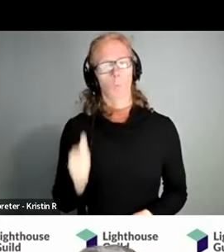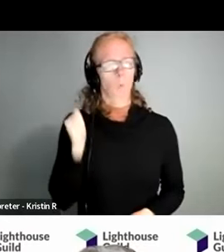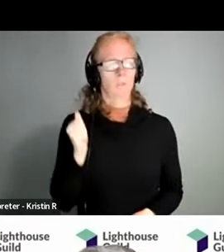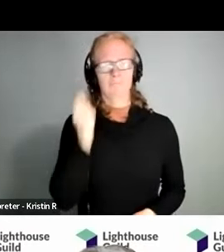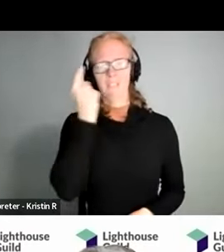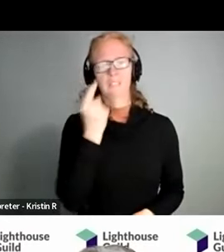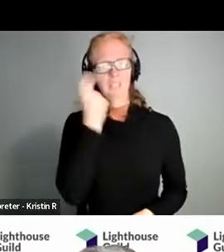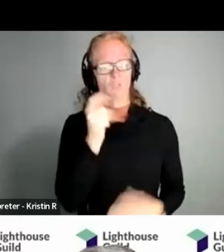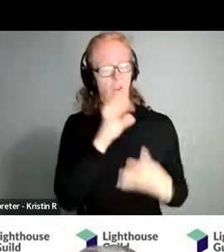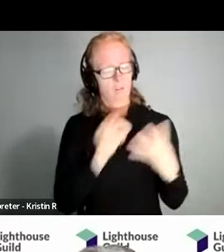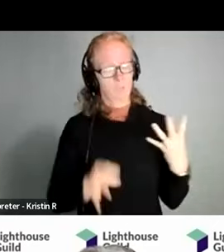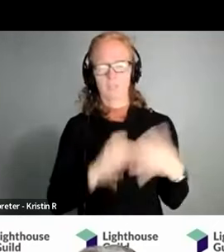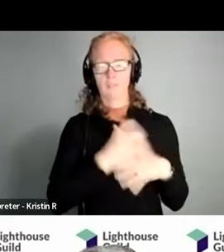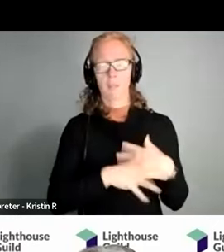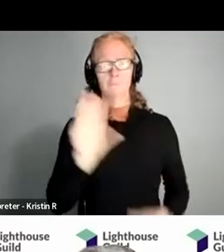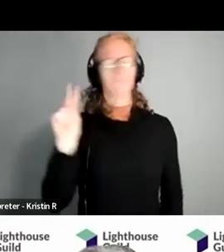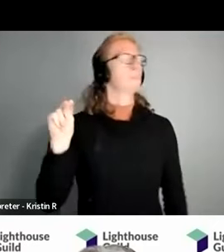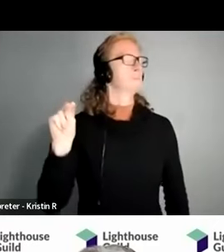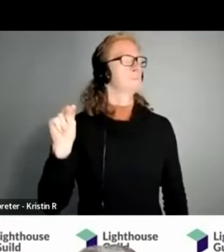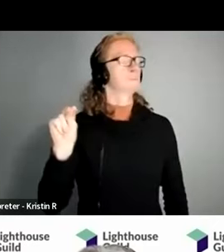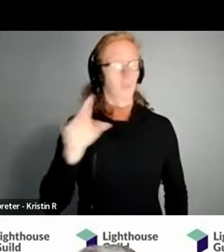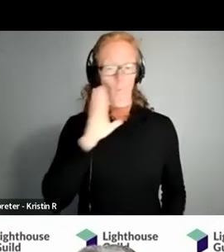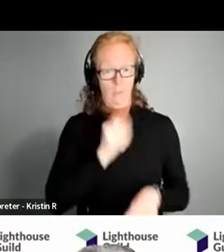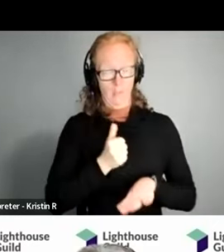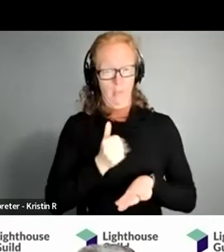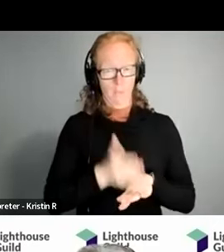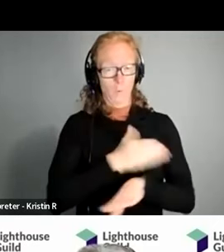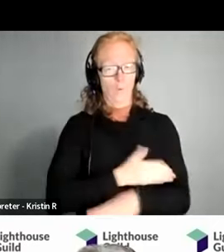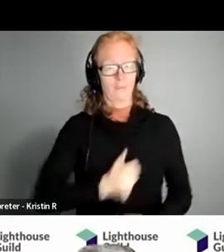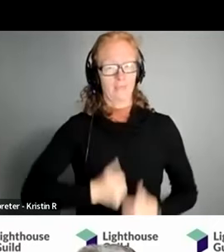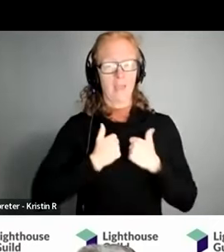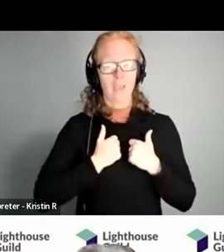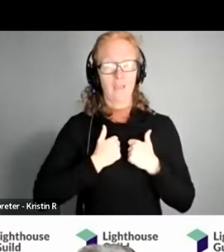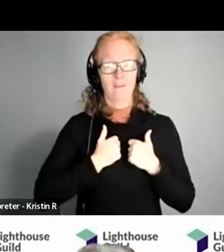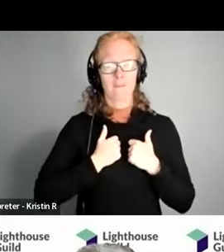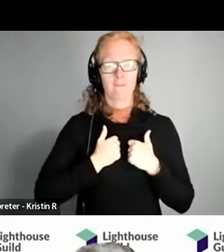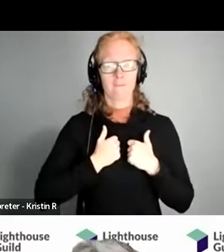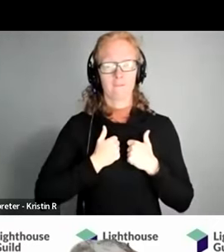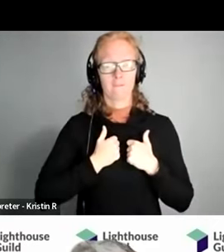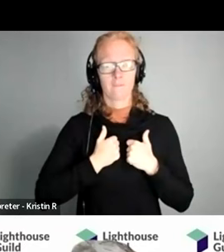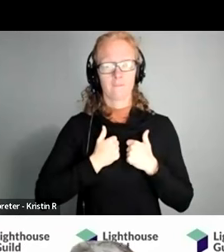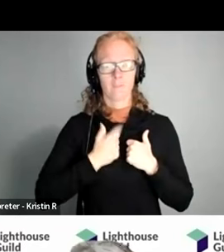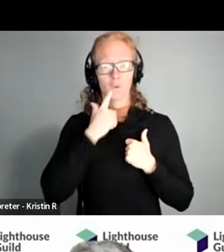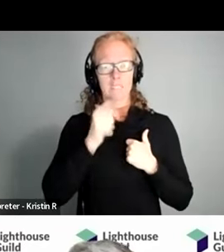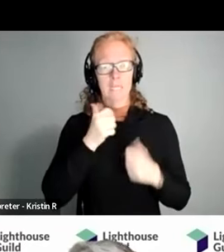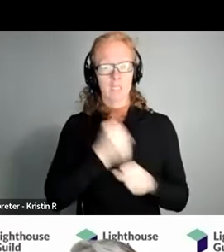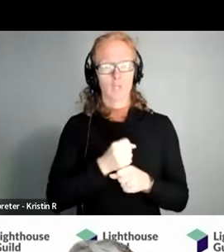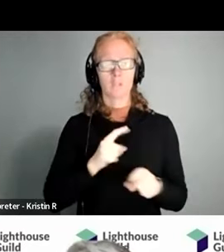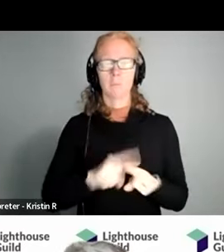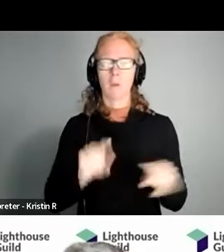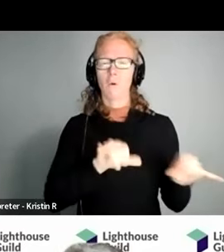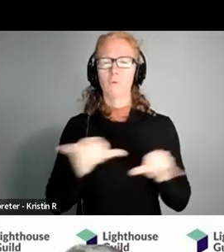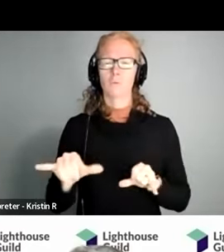any of the options that really not only would have improved his quality of life for a good additional decade but also